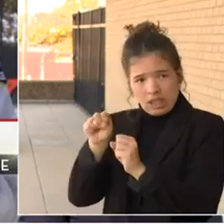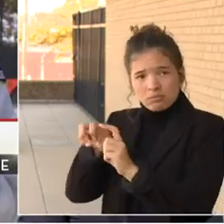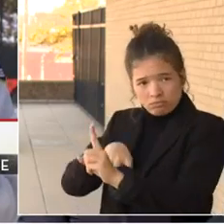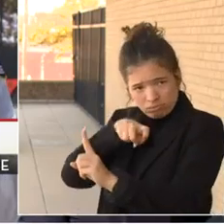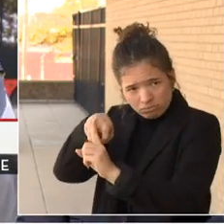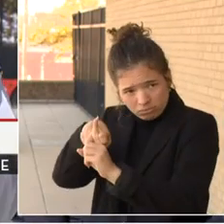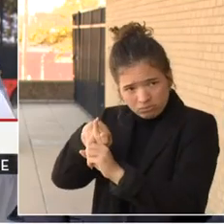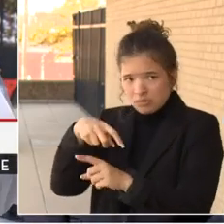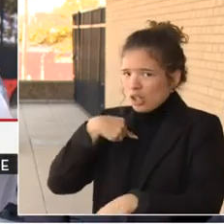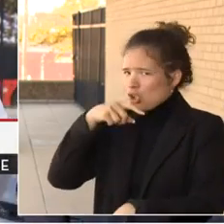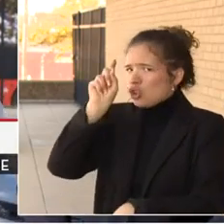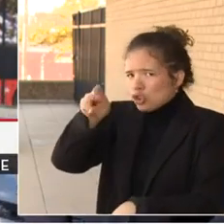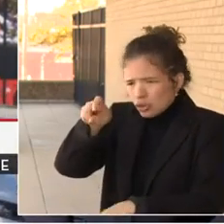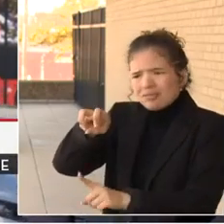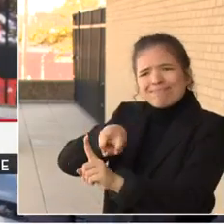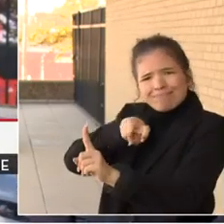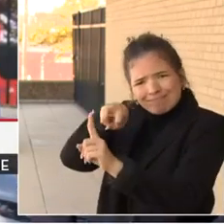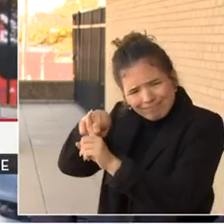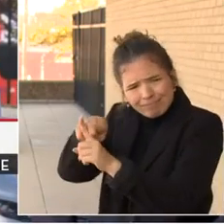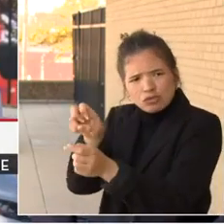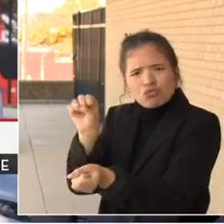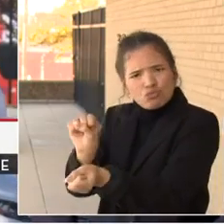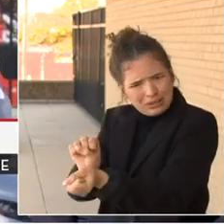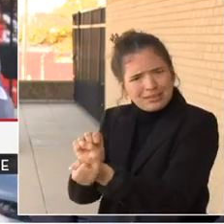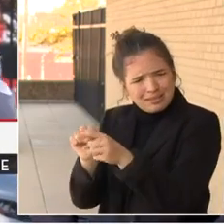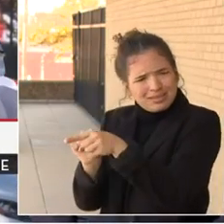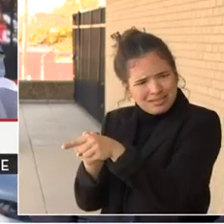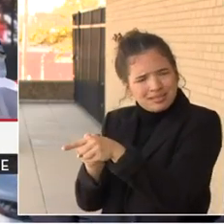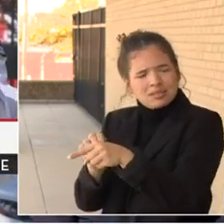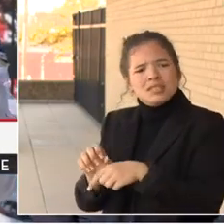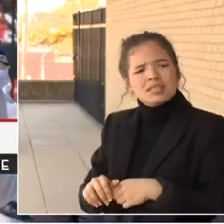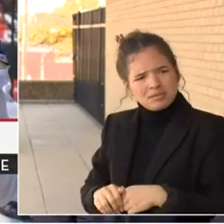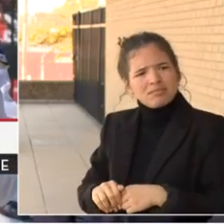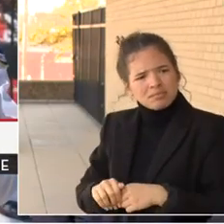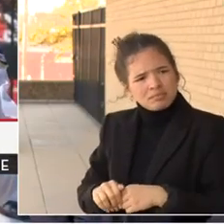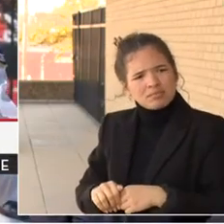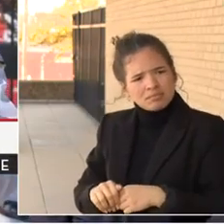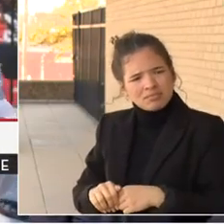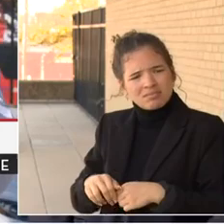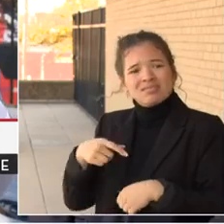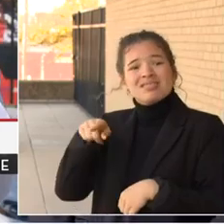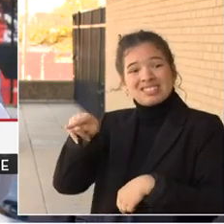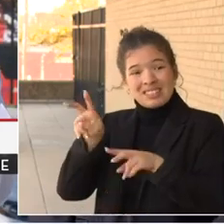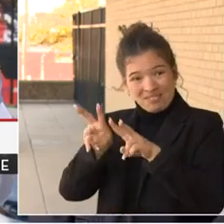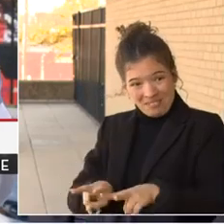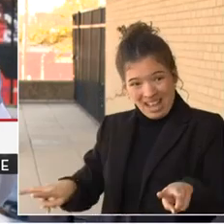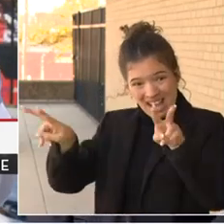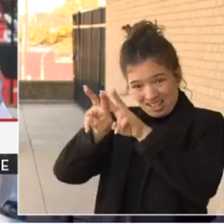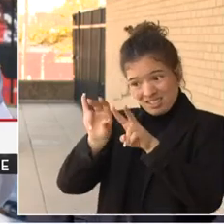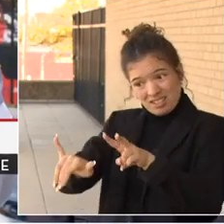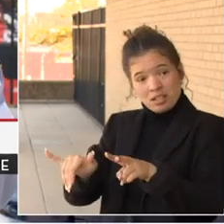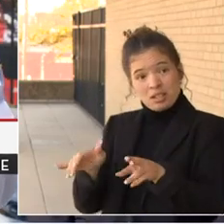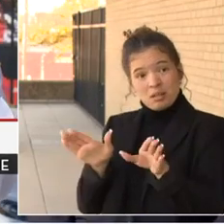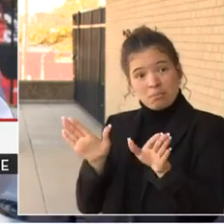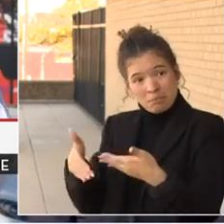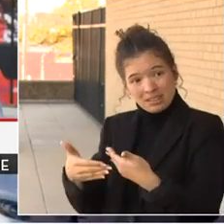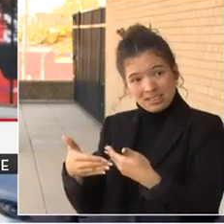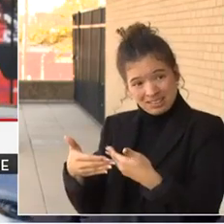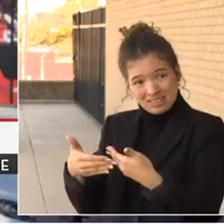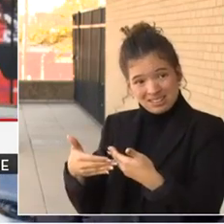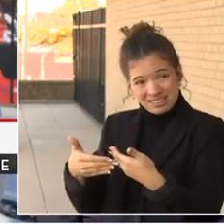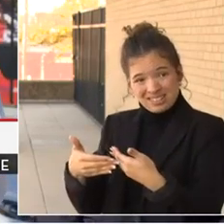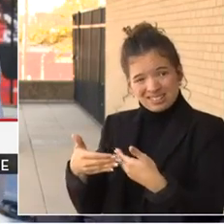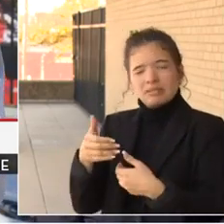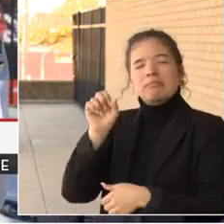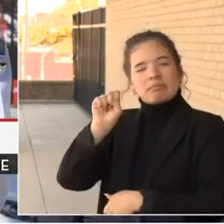doing that. Now, what happened in terms of the value part and whether or not that case is going to move forward then becomes the question. But we